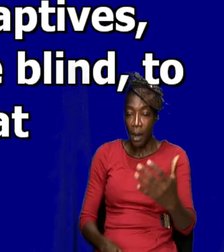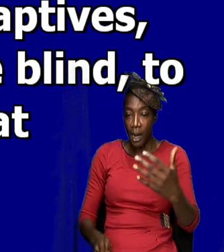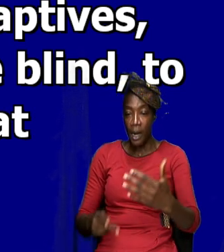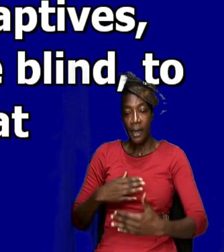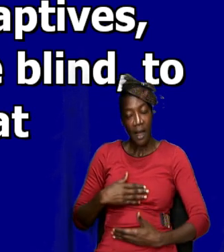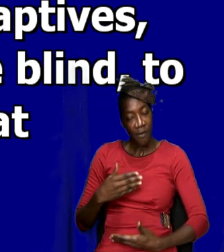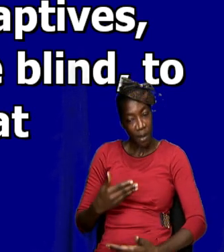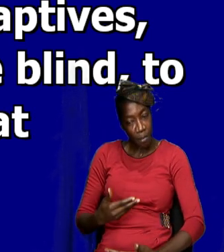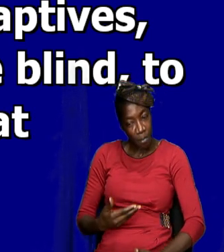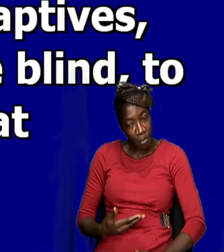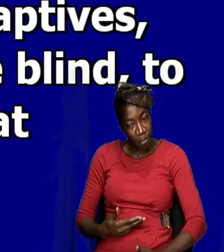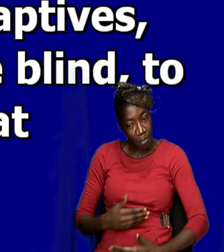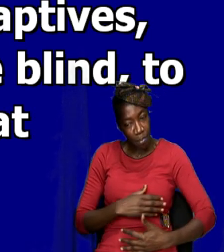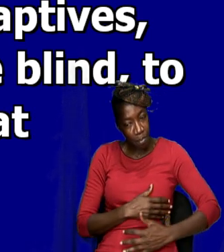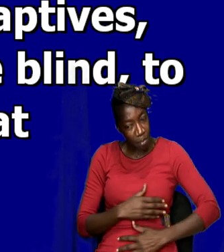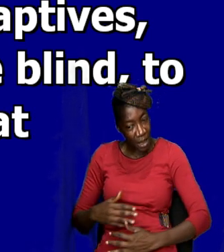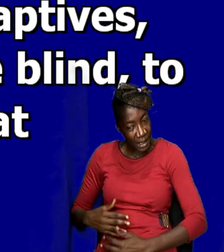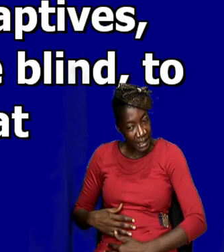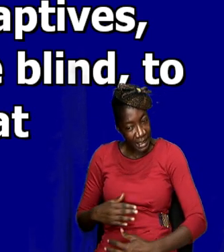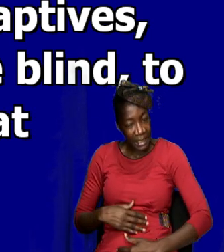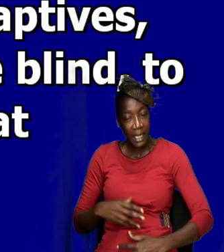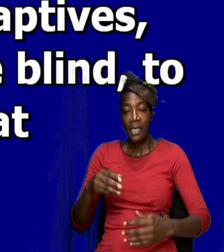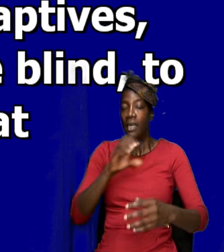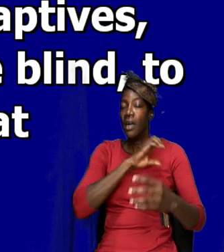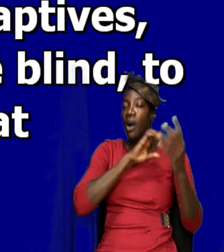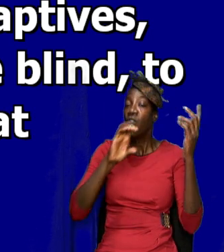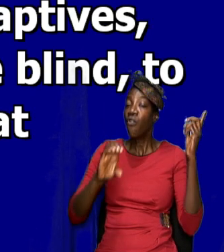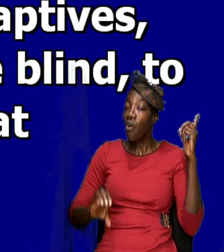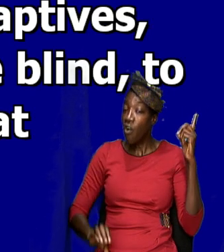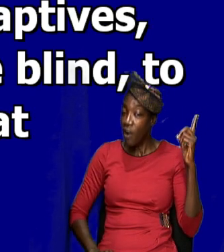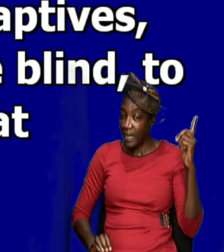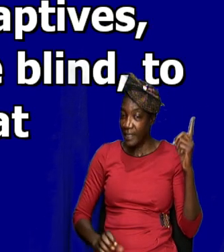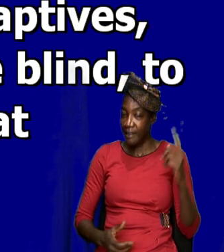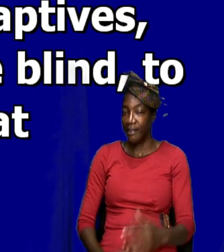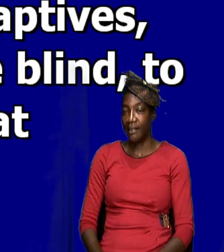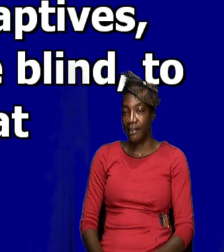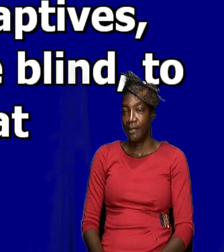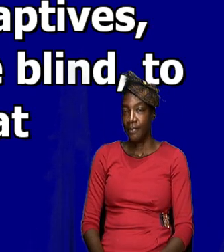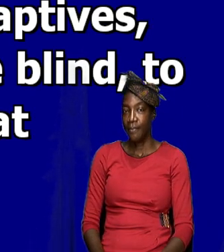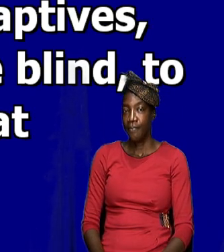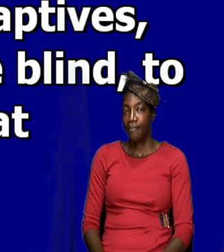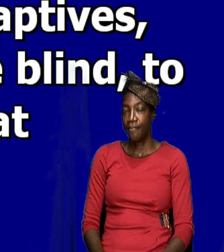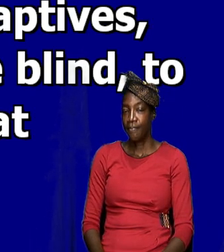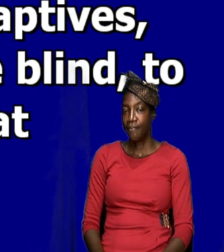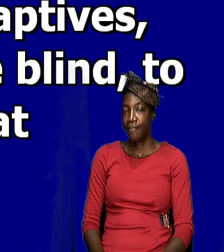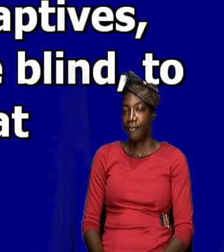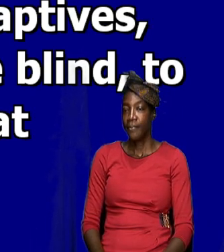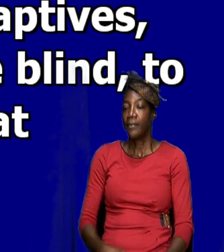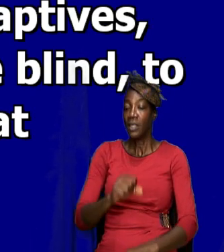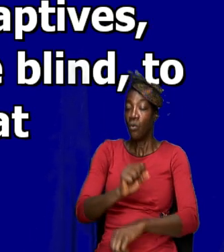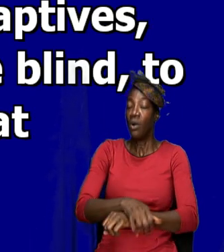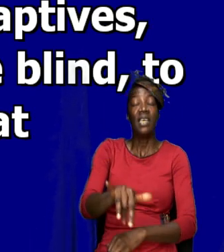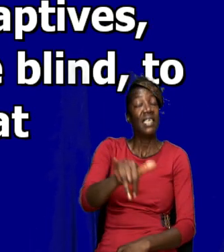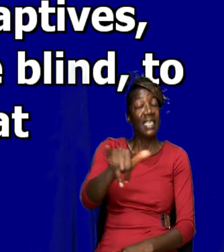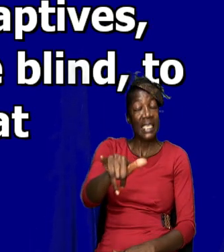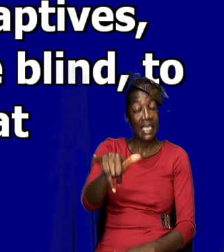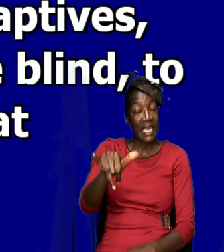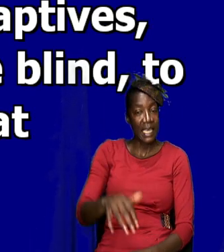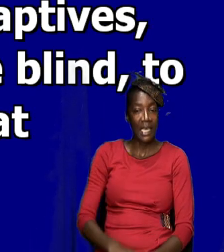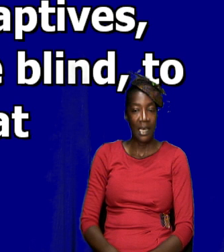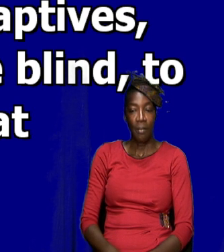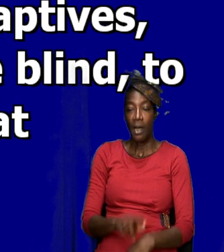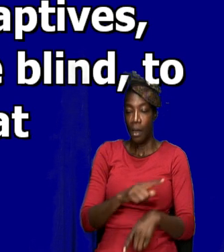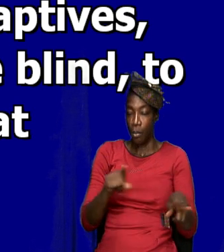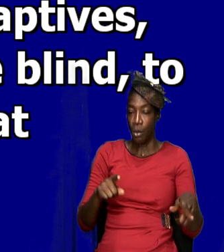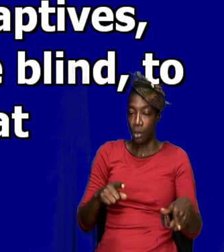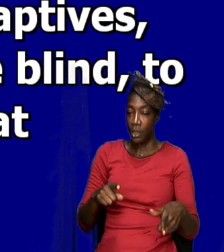the body of Christ. Christ. Okay? And so, you know, the mandate remains the same but the